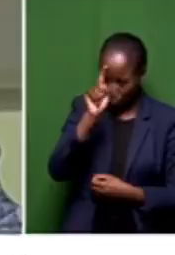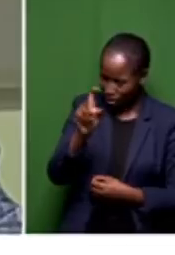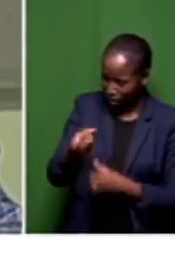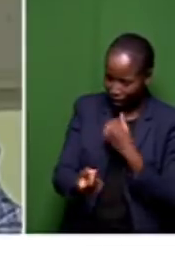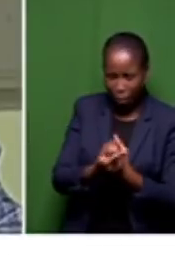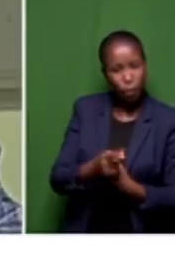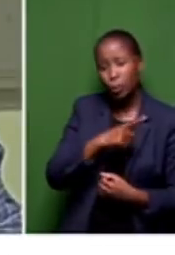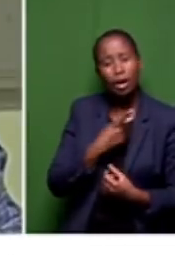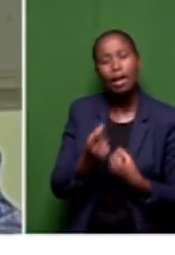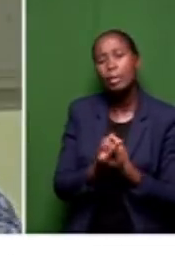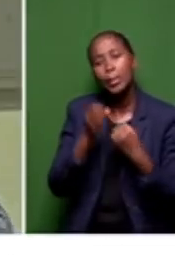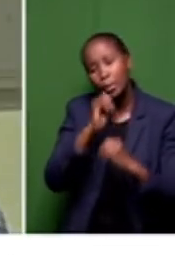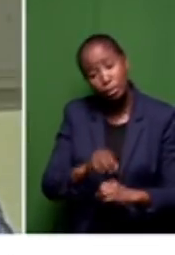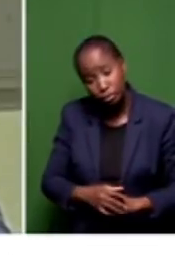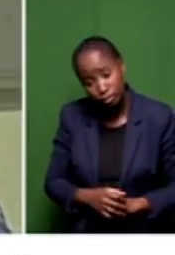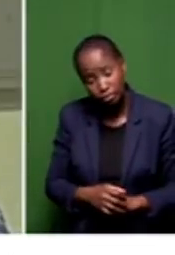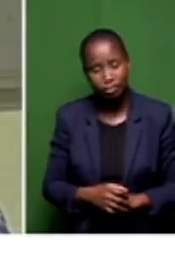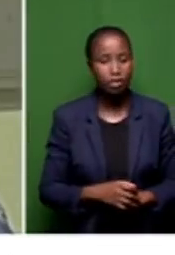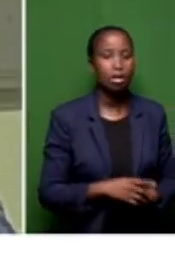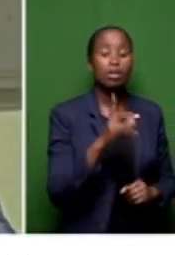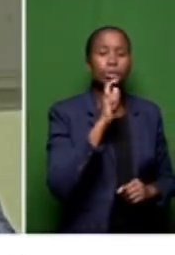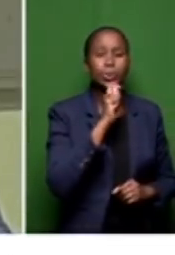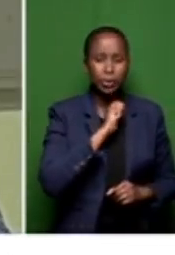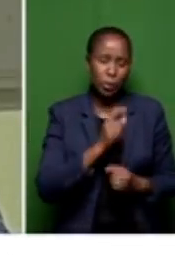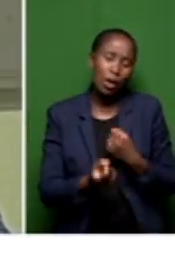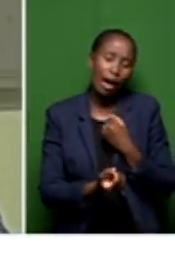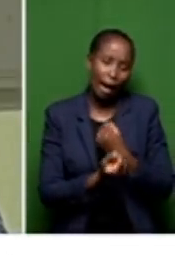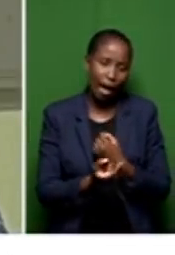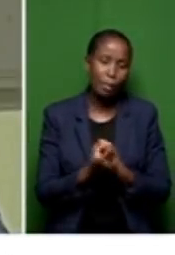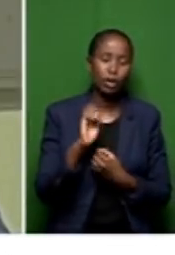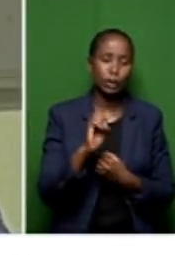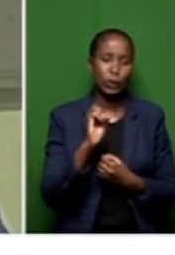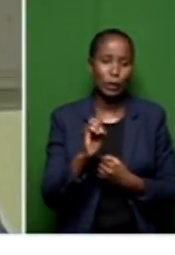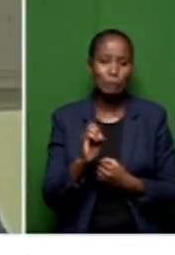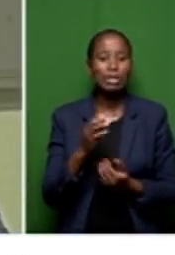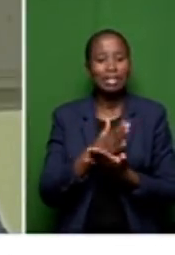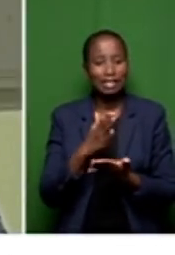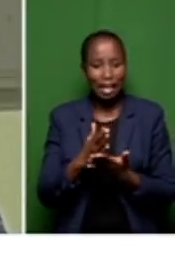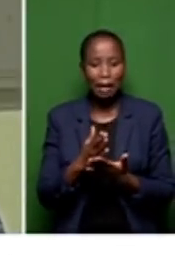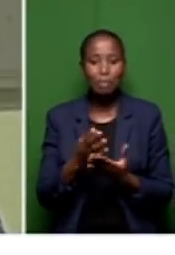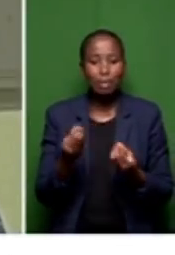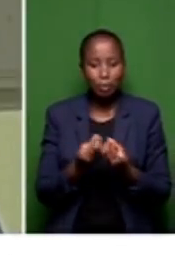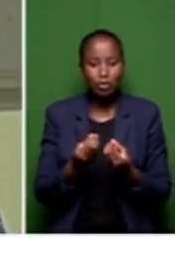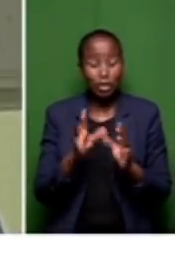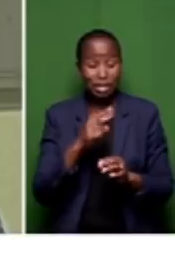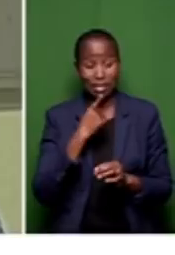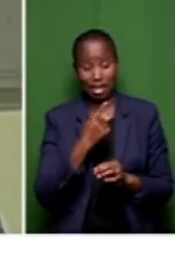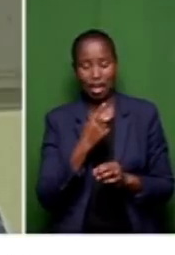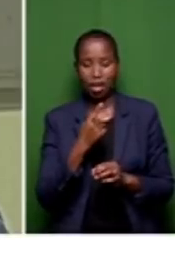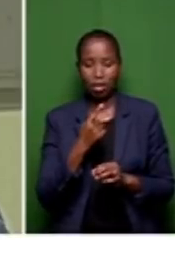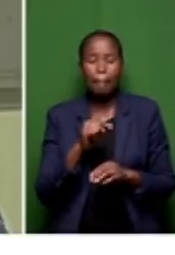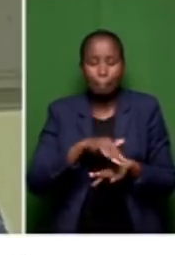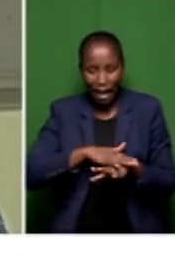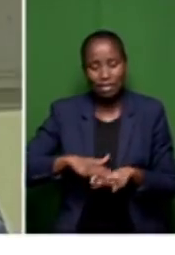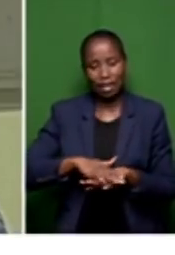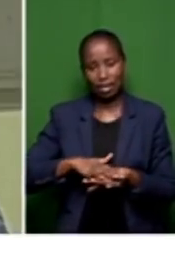They do happen. Those are the things that are not, as you correctly say, they are basic. They are not supposed to happen.